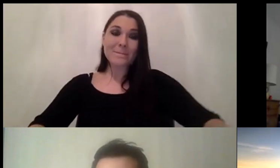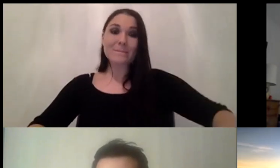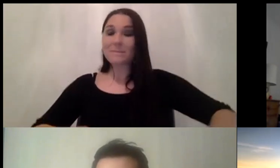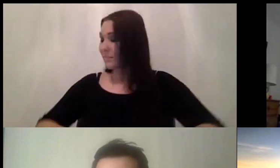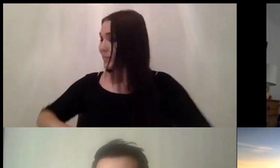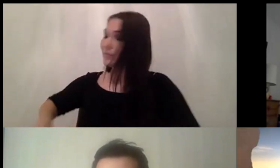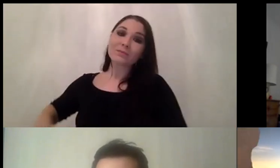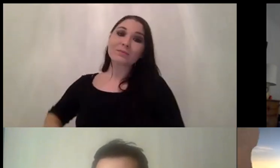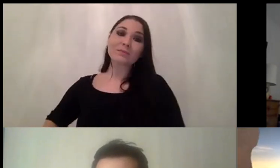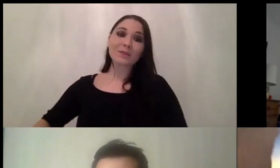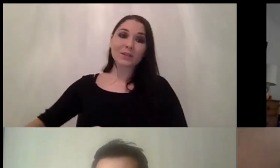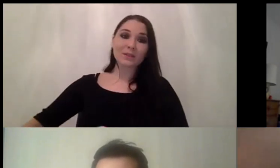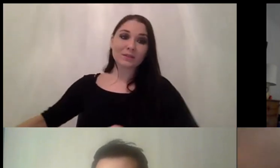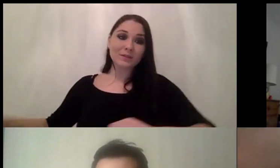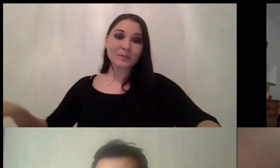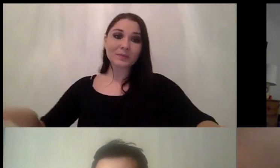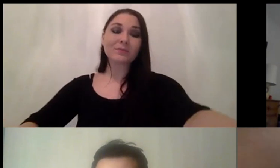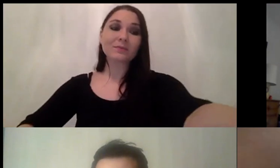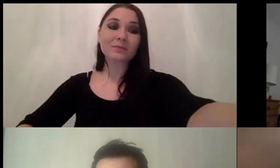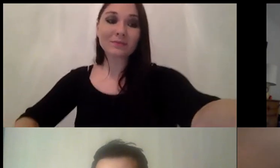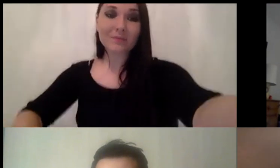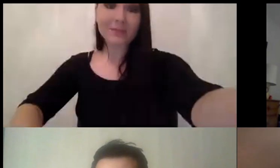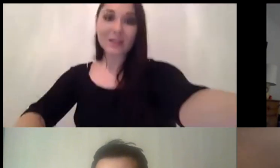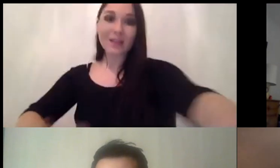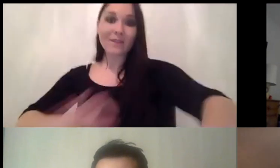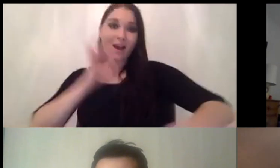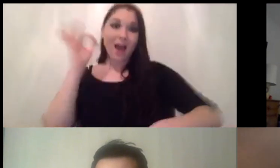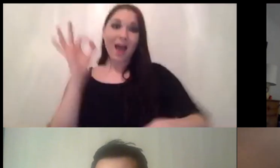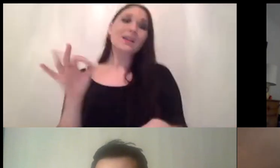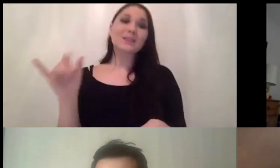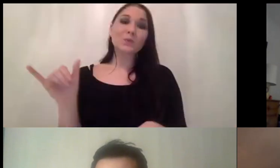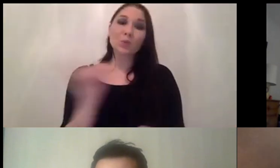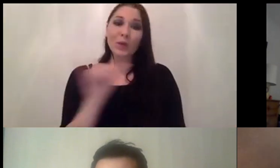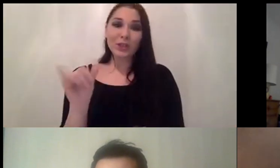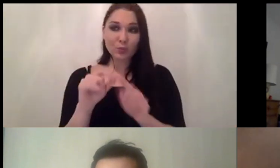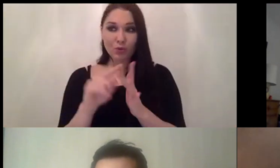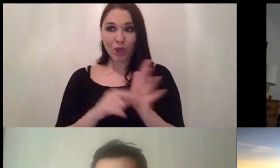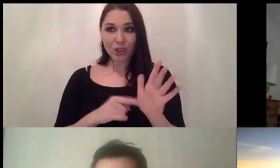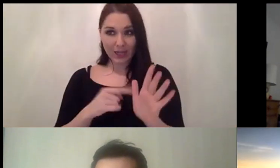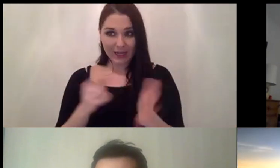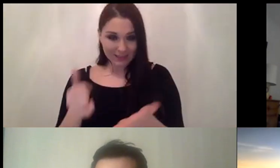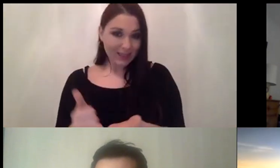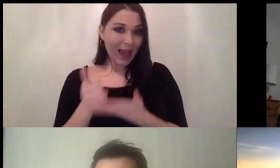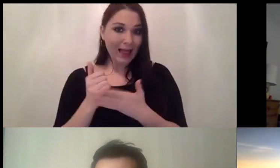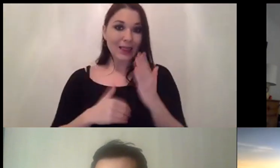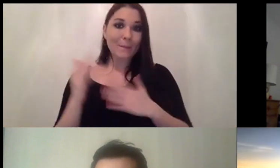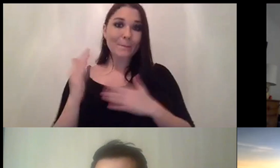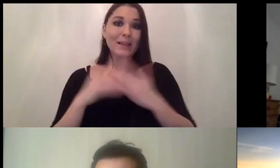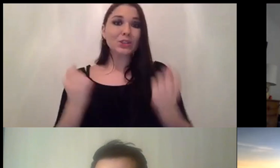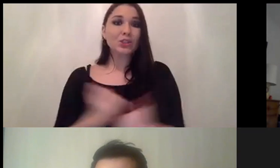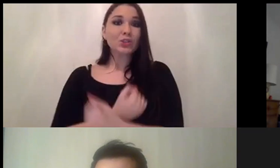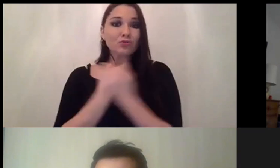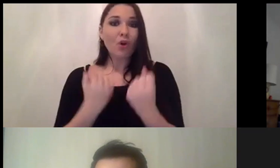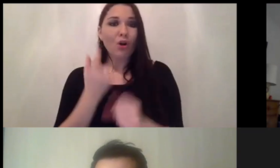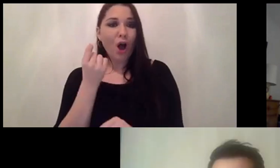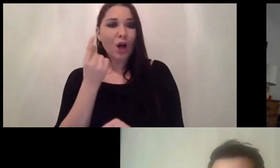hasn't left her name she said they've asked which intermediate projects would help build a stronger understanding towards